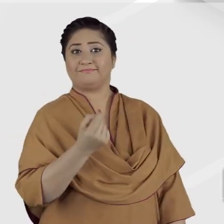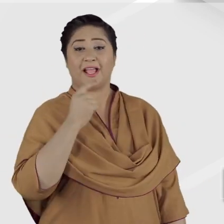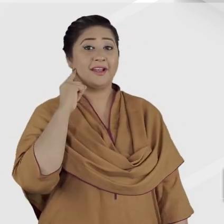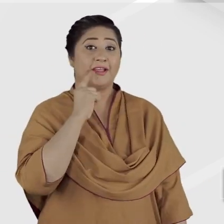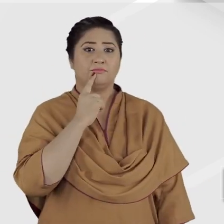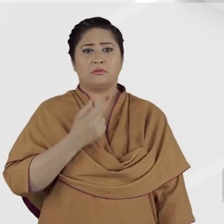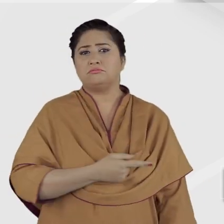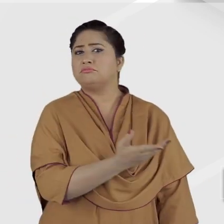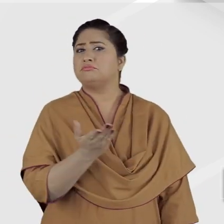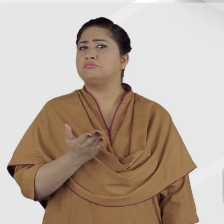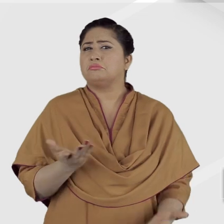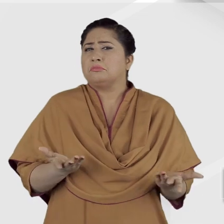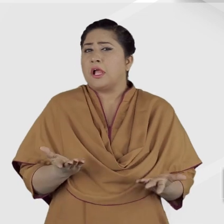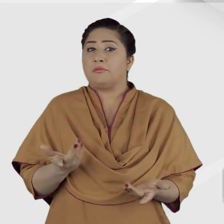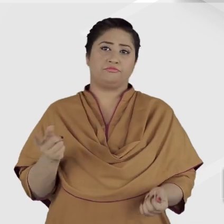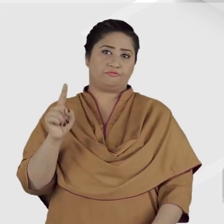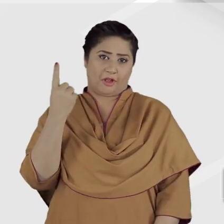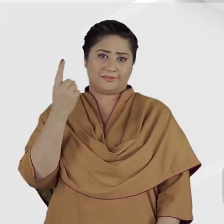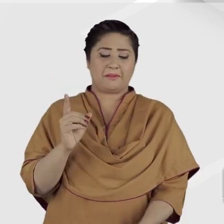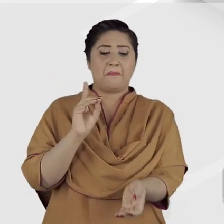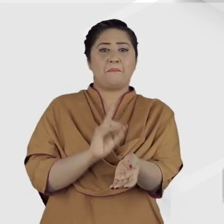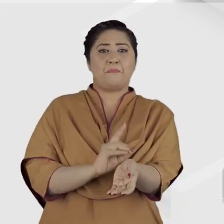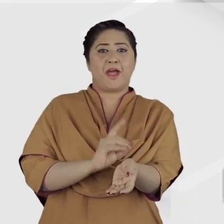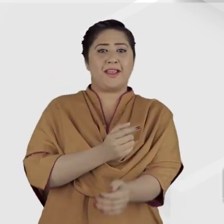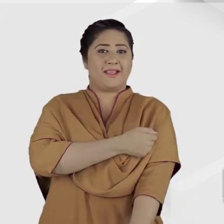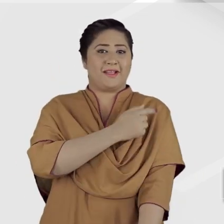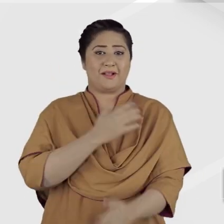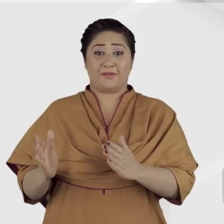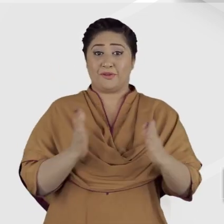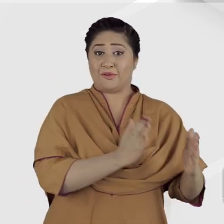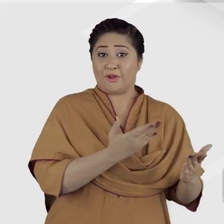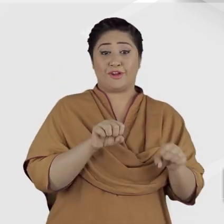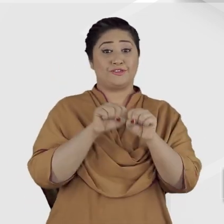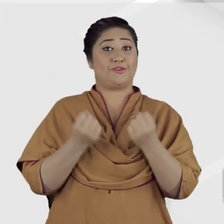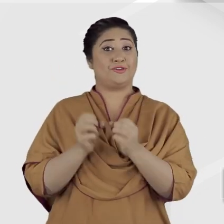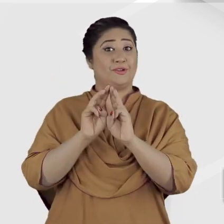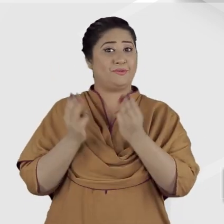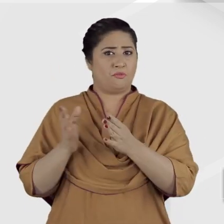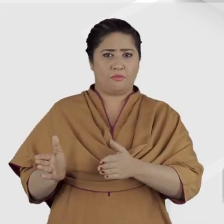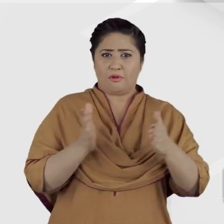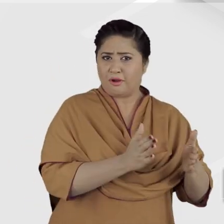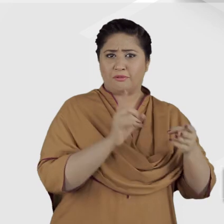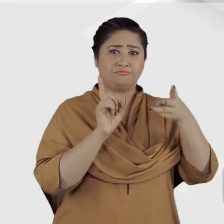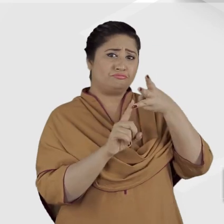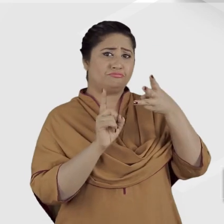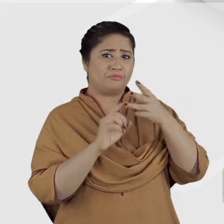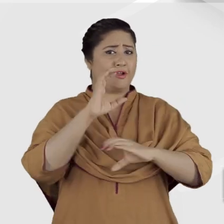These are known as the medical model, the social model, and the cultural model.